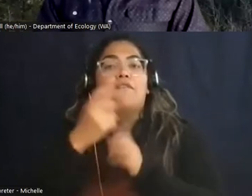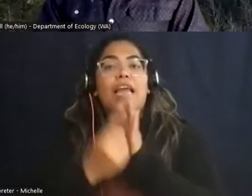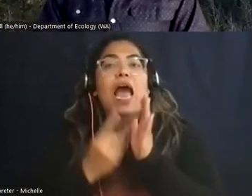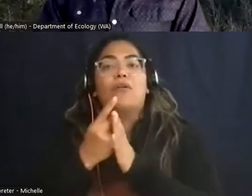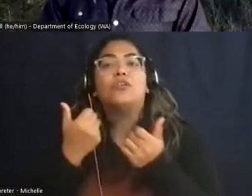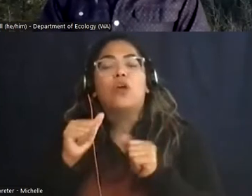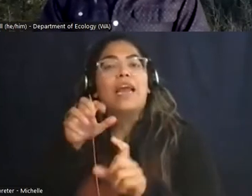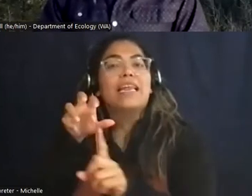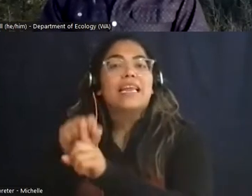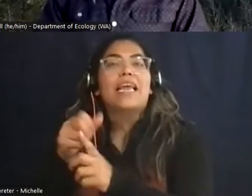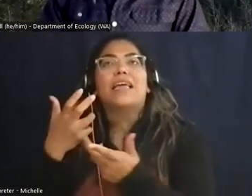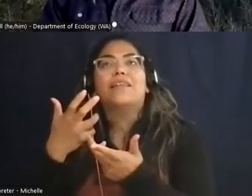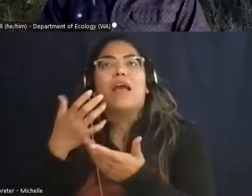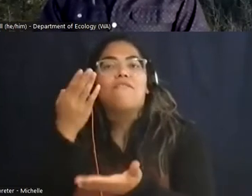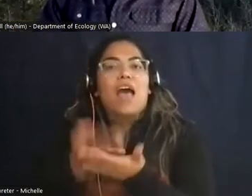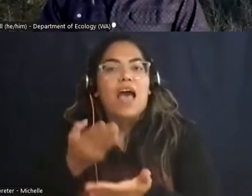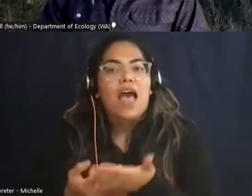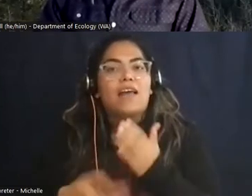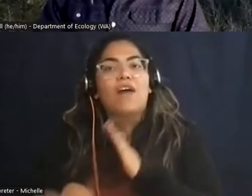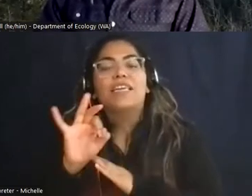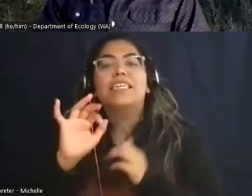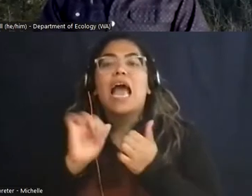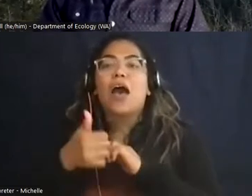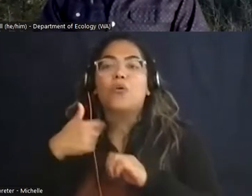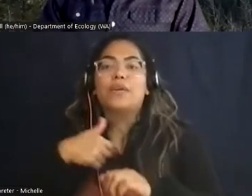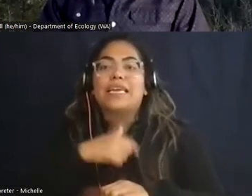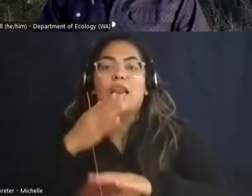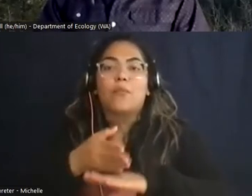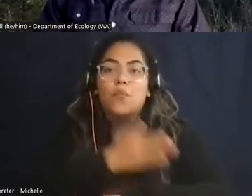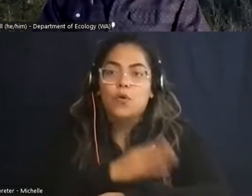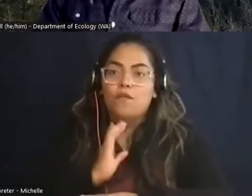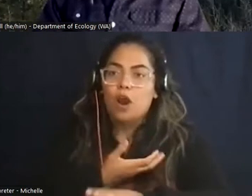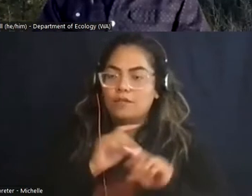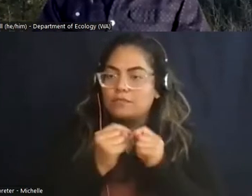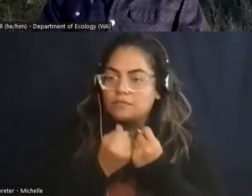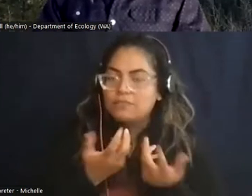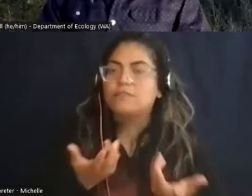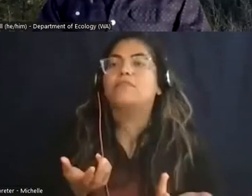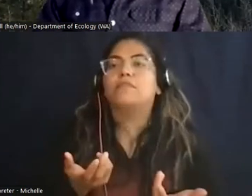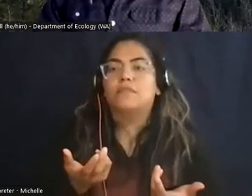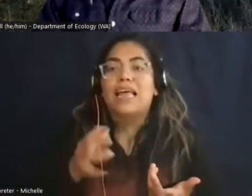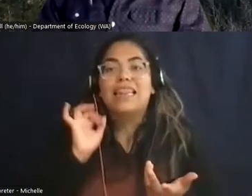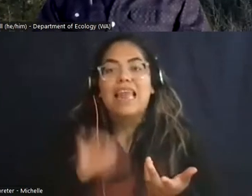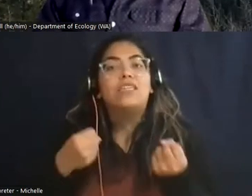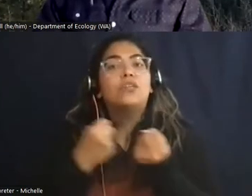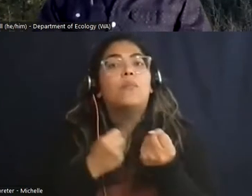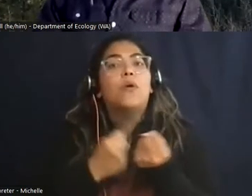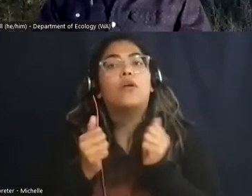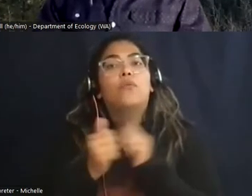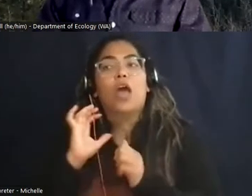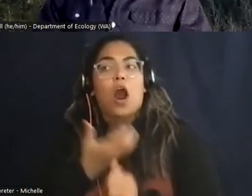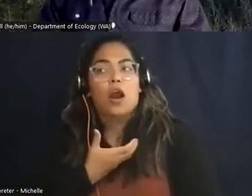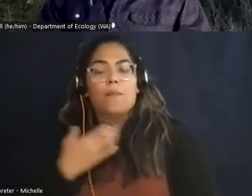fact findings, ways in which we can improve our enterprise. and then you know this is supported by our our